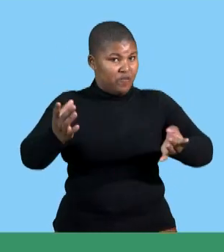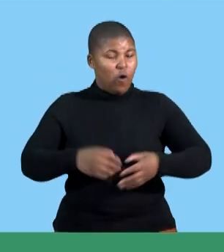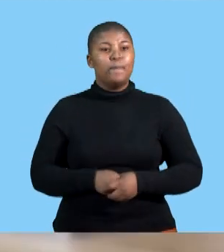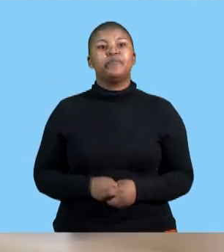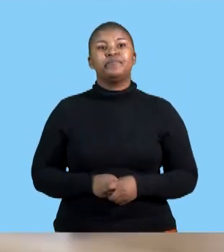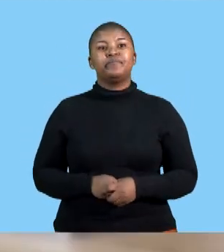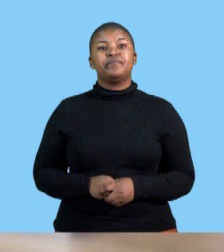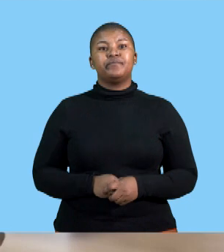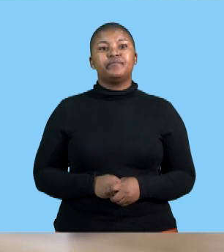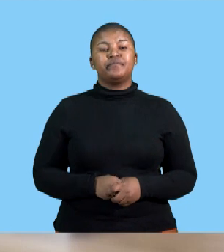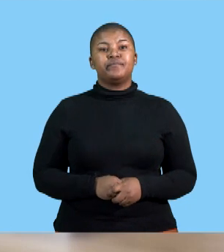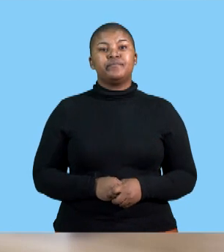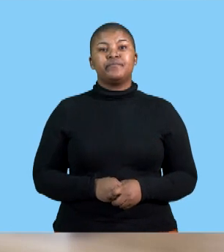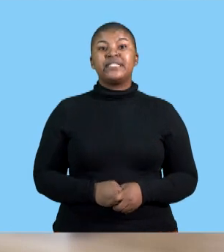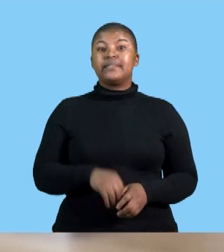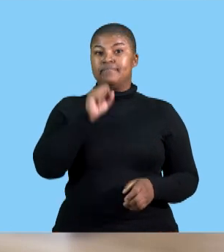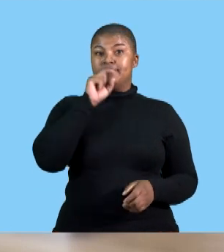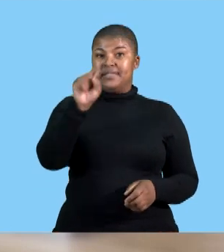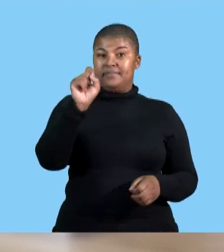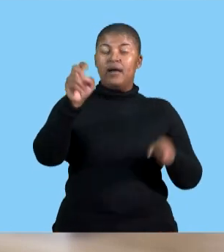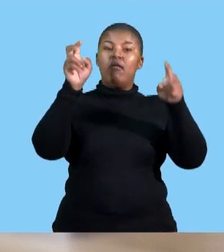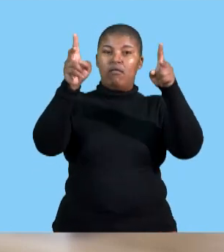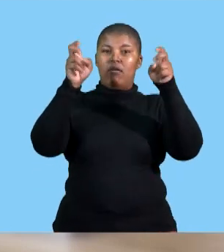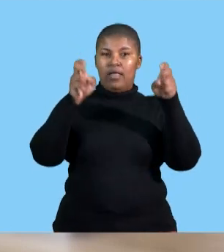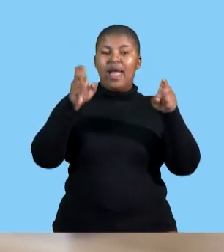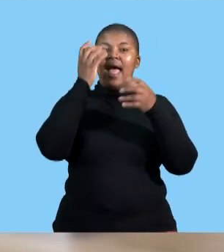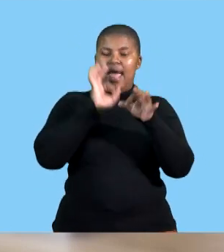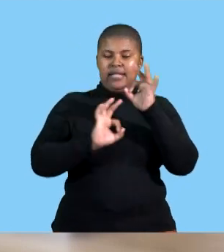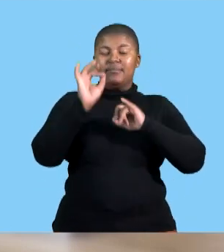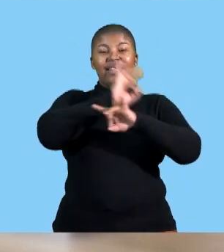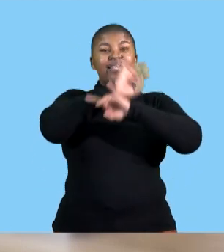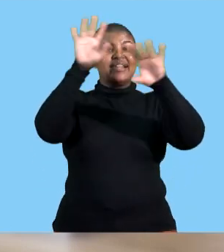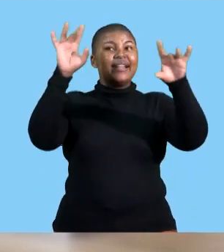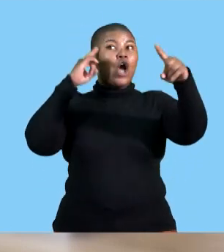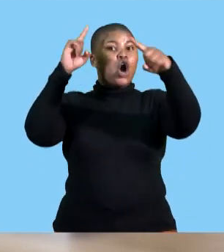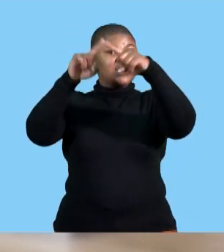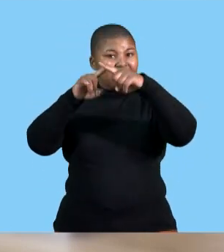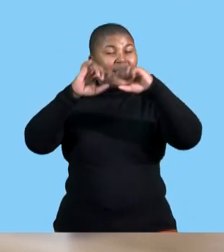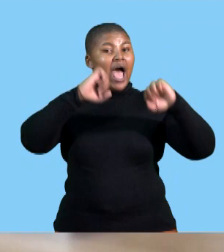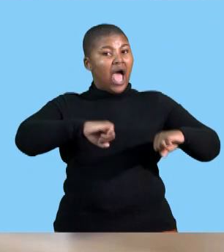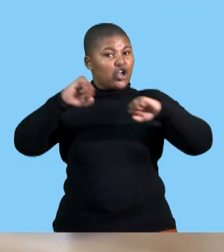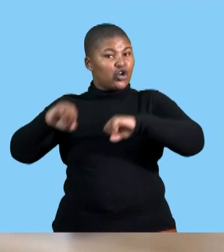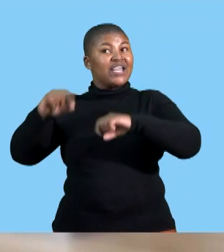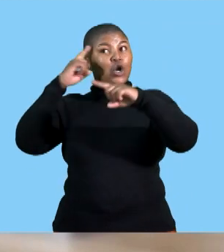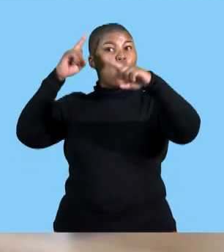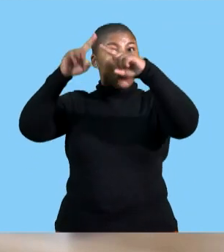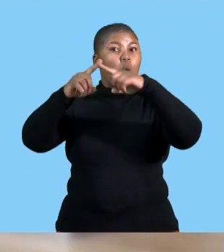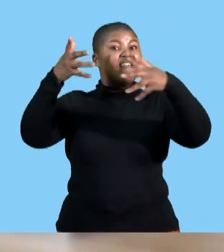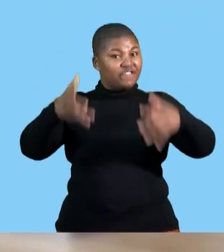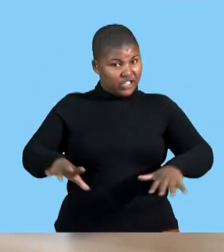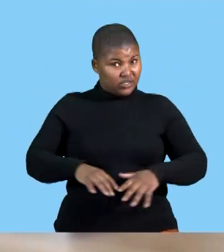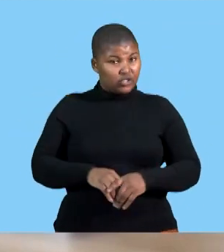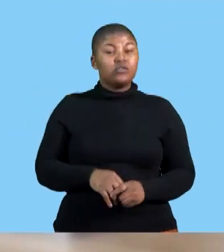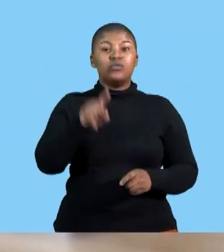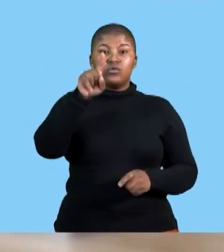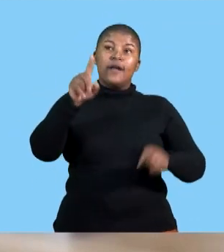alone it tells us about the clear objectives and agreed goals so when you you need to take the